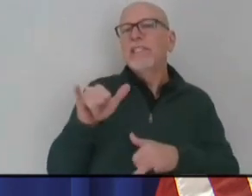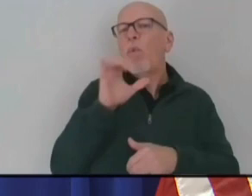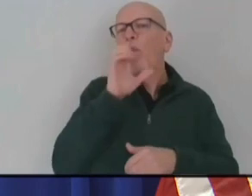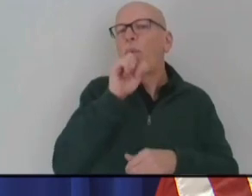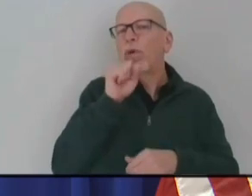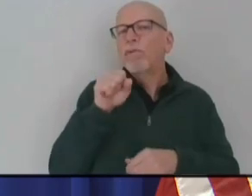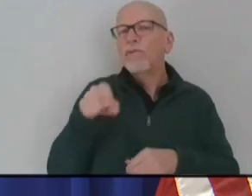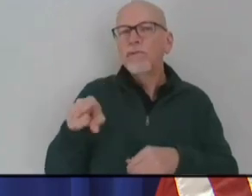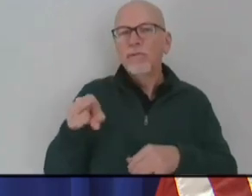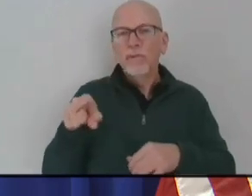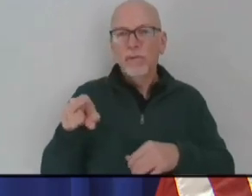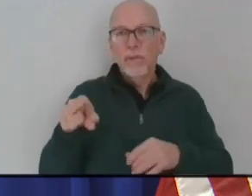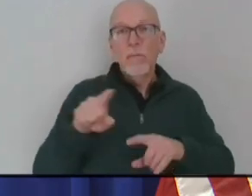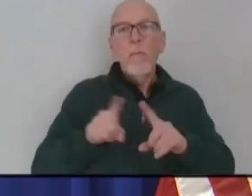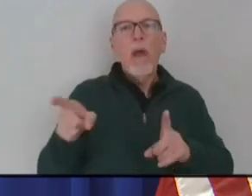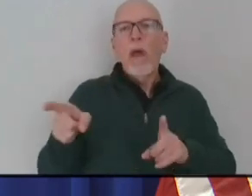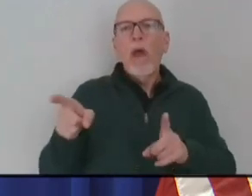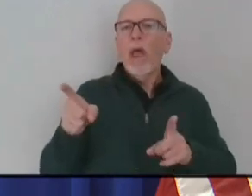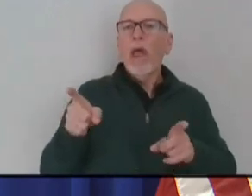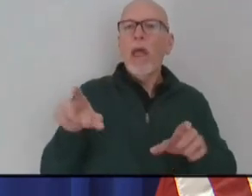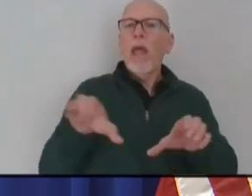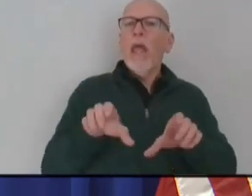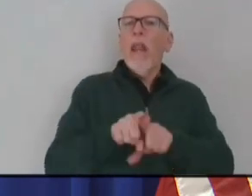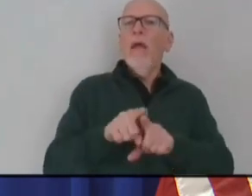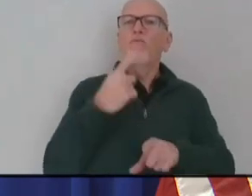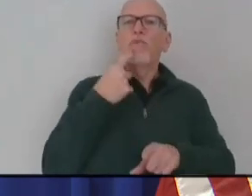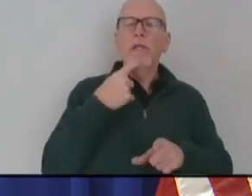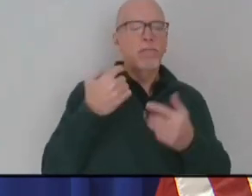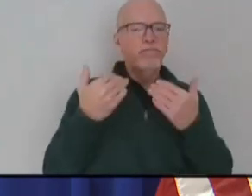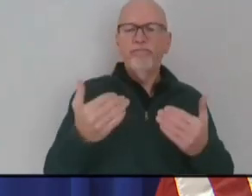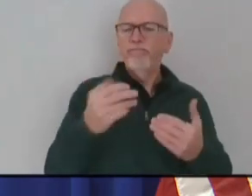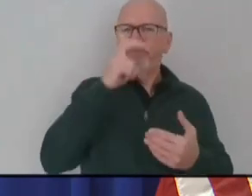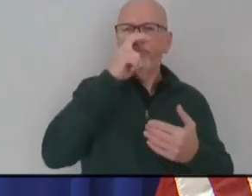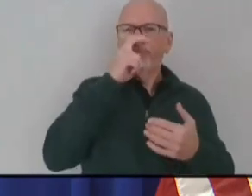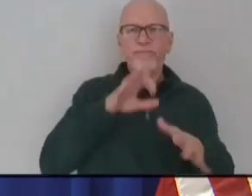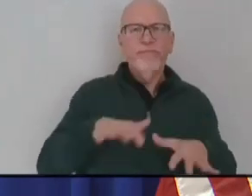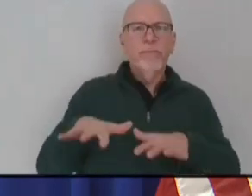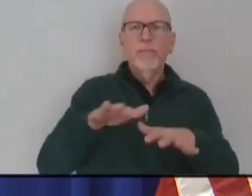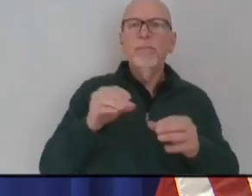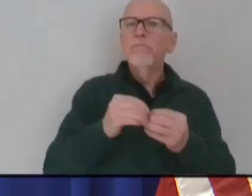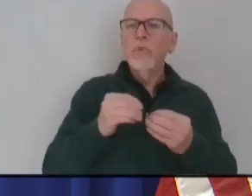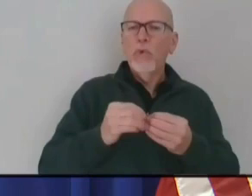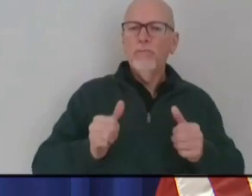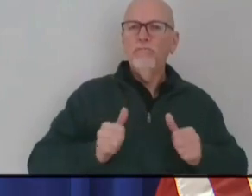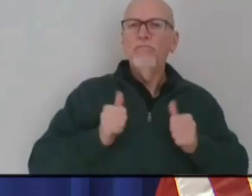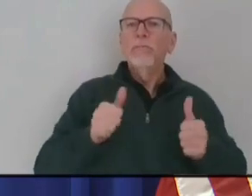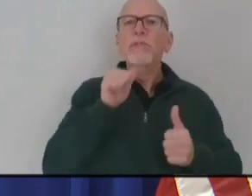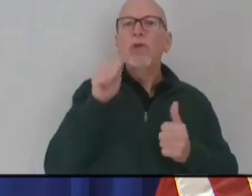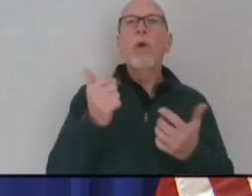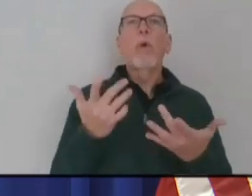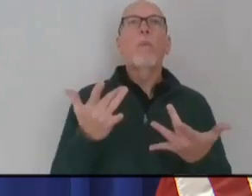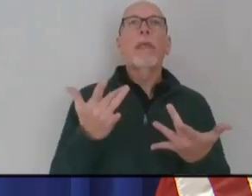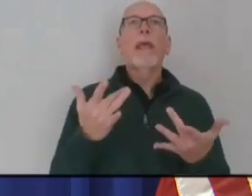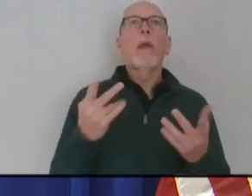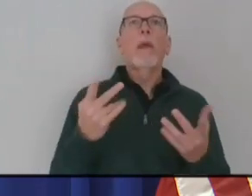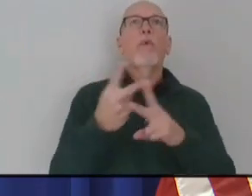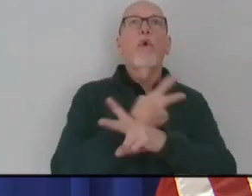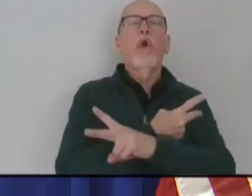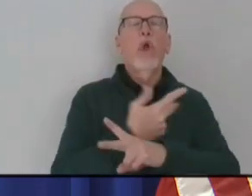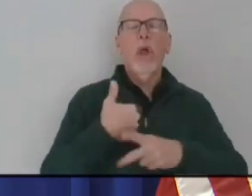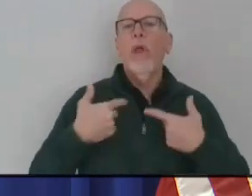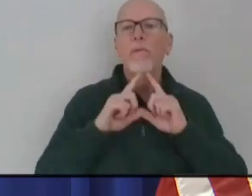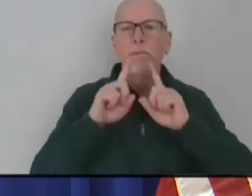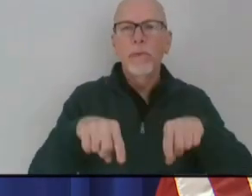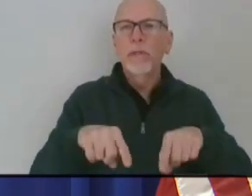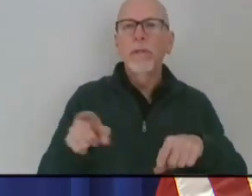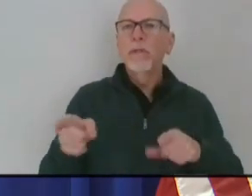currently right now. And I think that's being proactive. It's not waiting on your numbers to get to where you can see them,